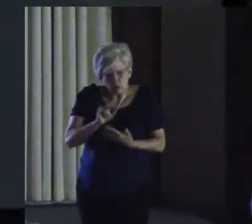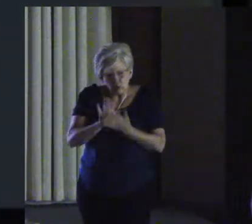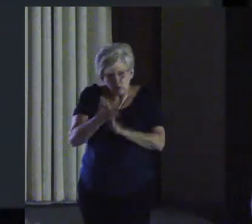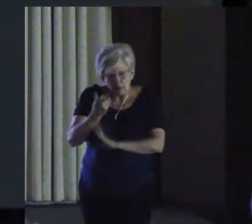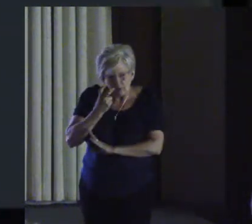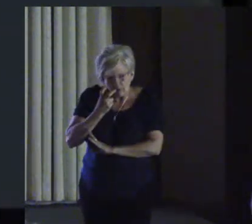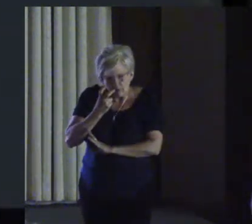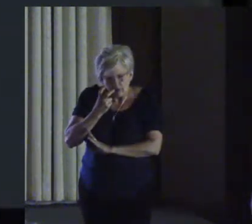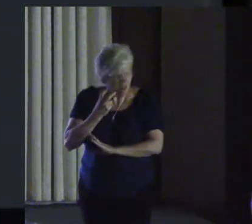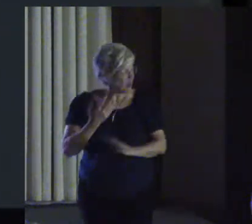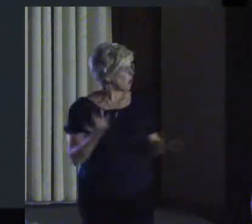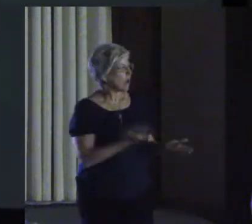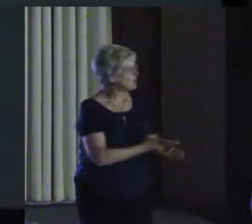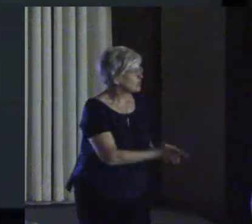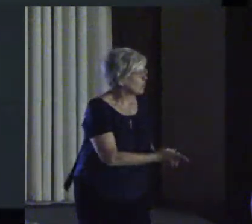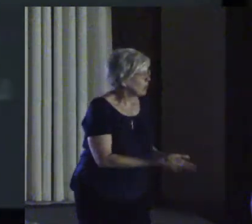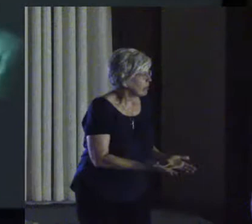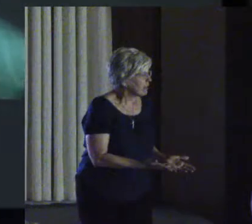What truth.